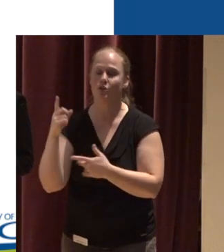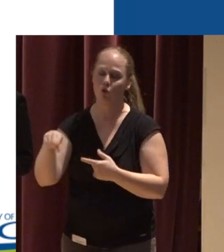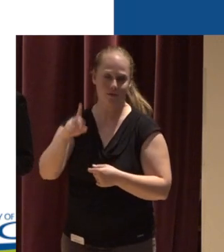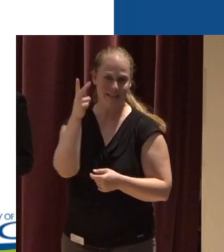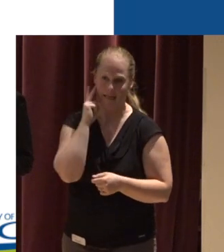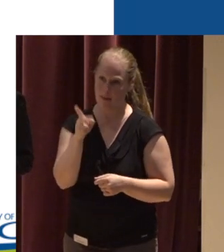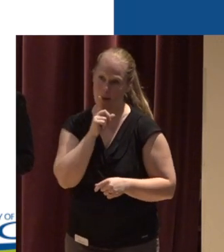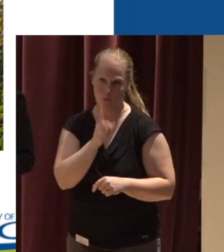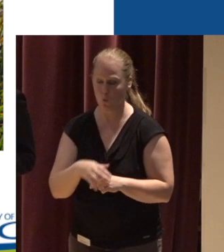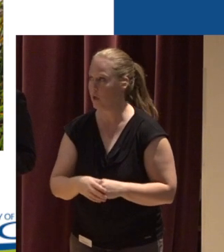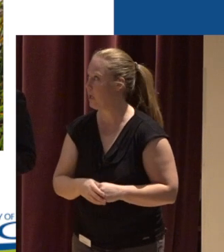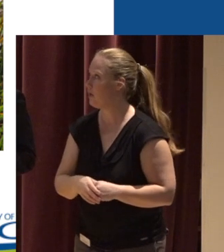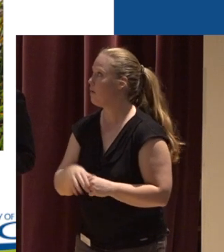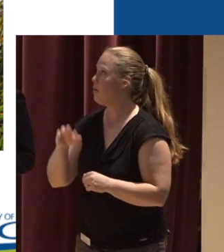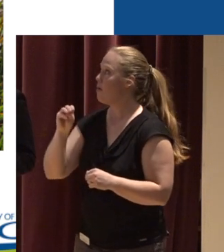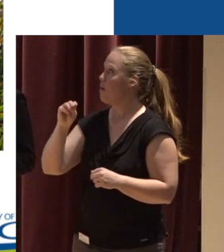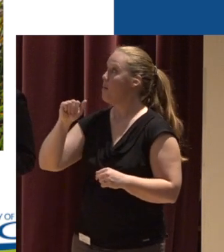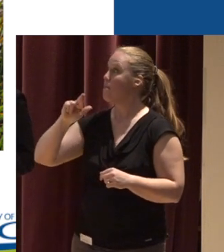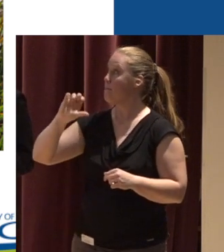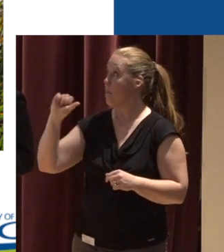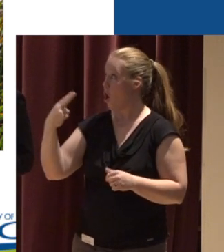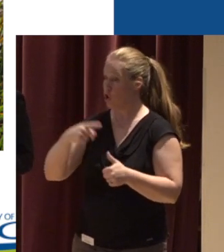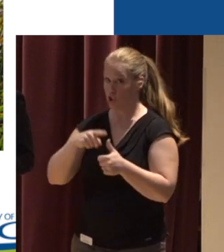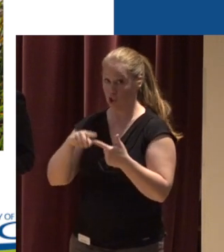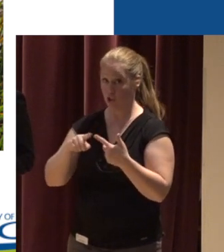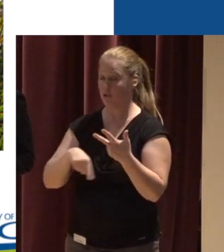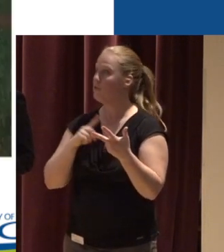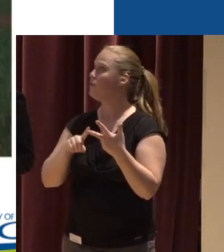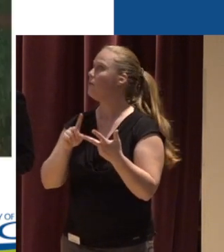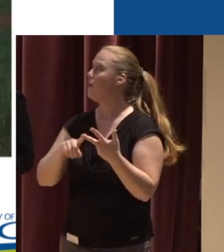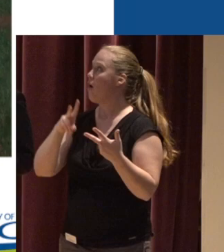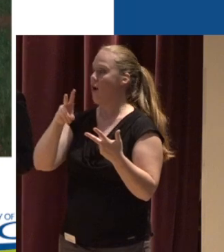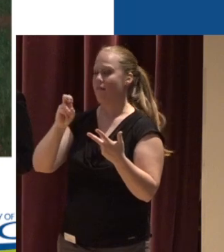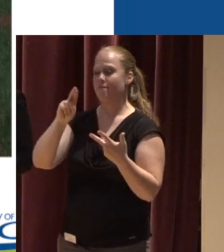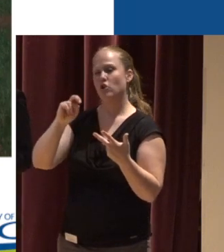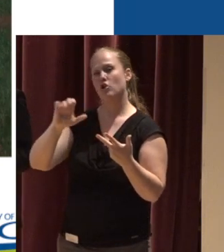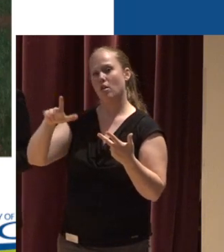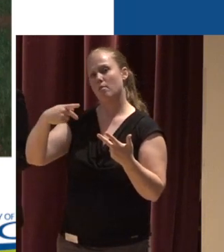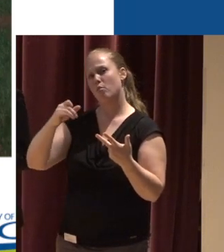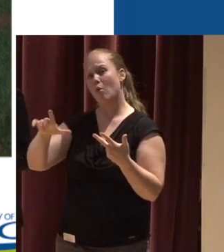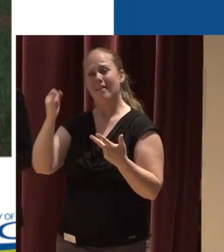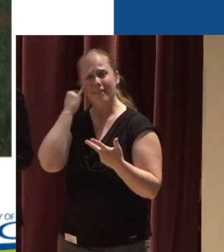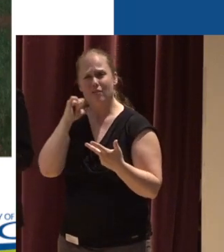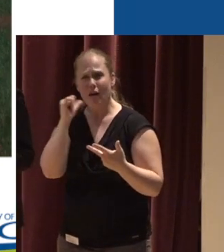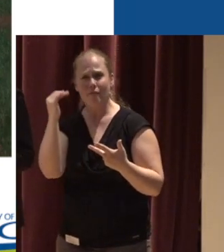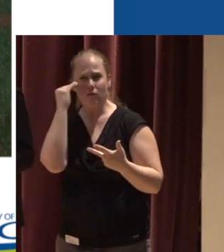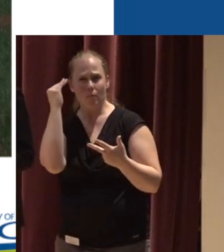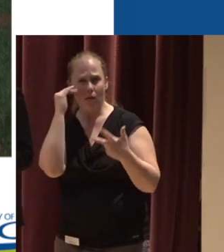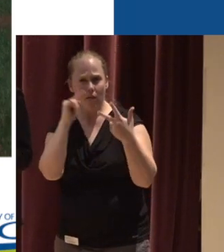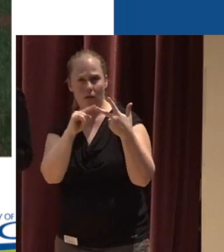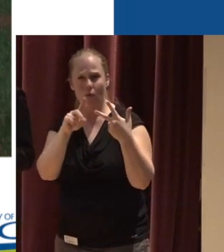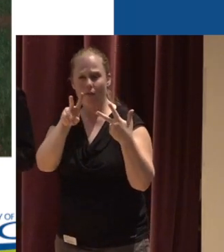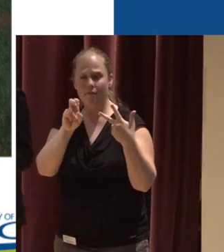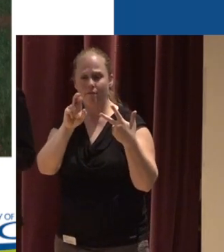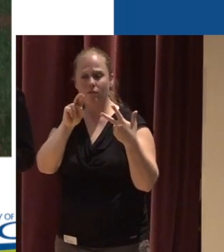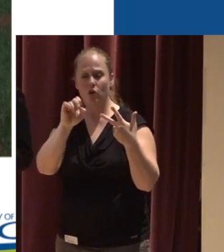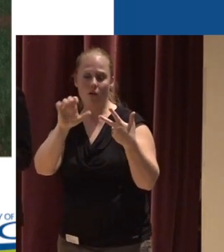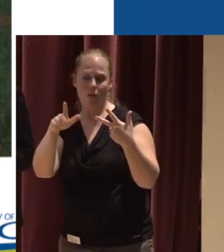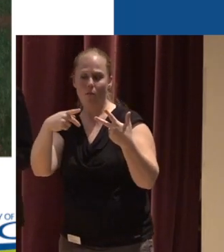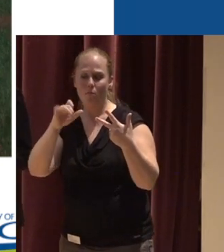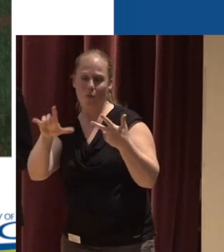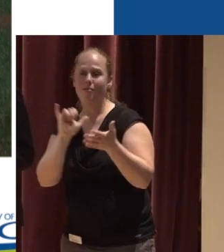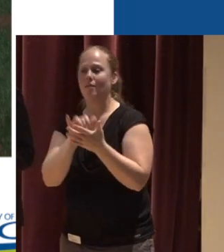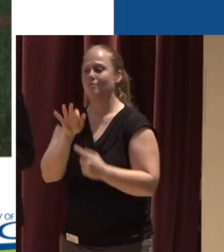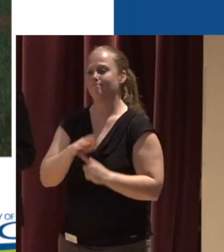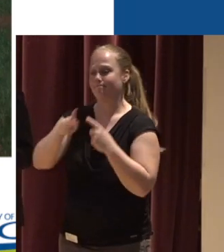seen these Marsh type wetlands And vernal pools And if you're not familiar with vernal pools Vernal pools are just a